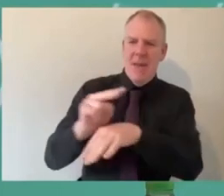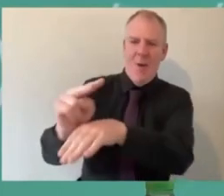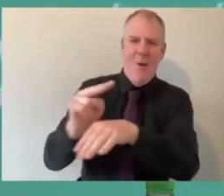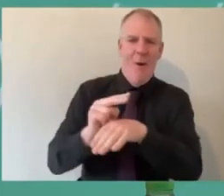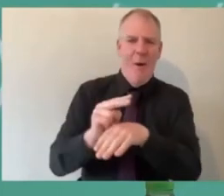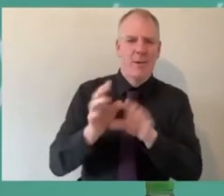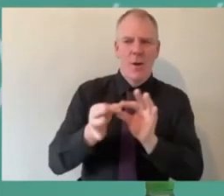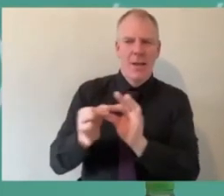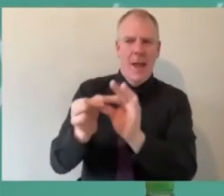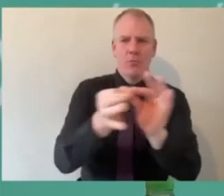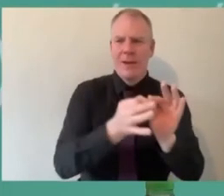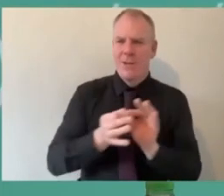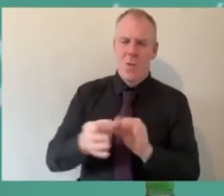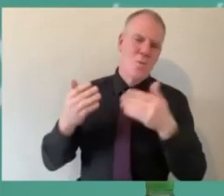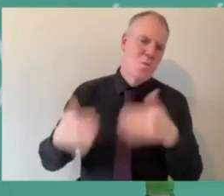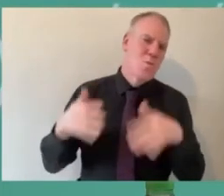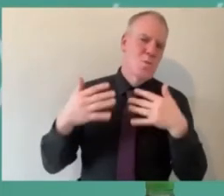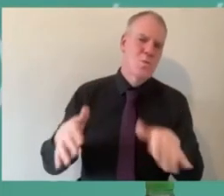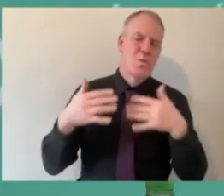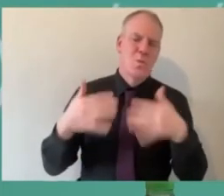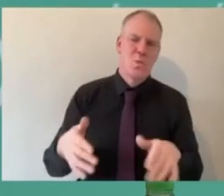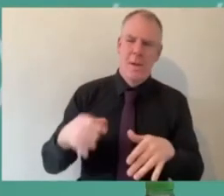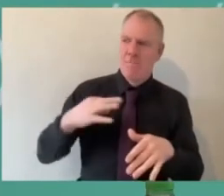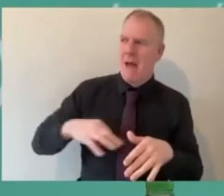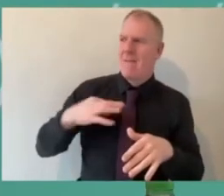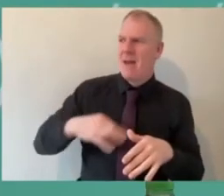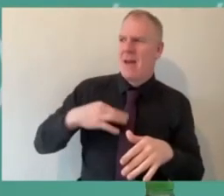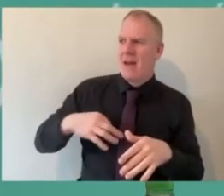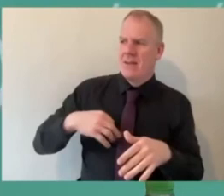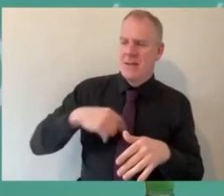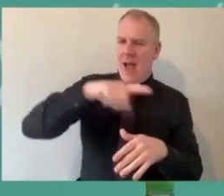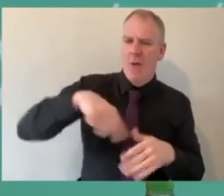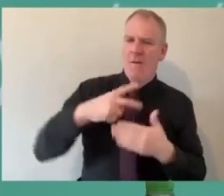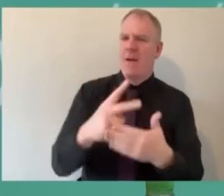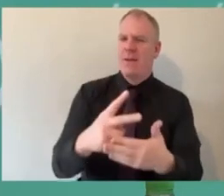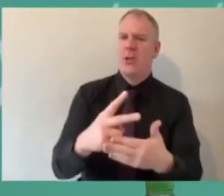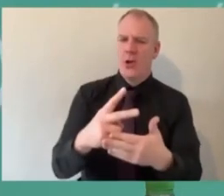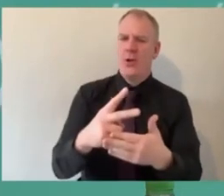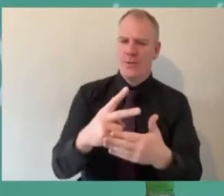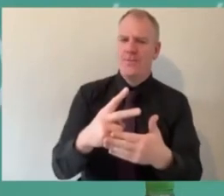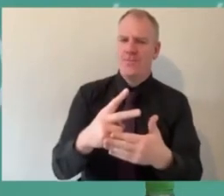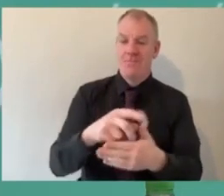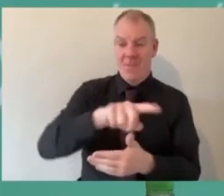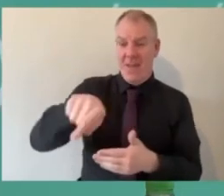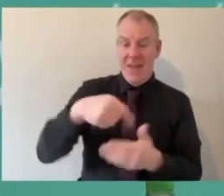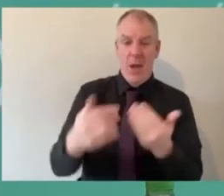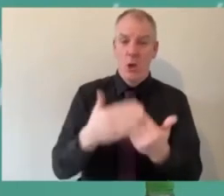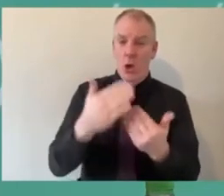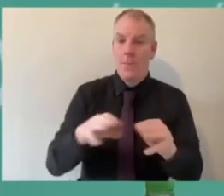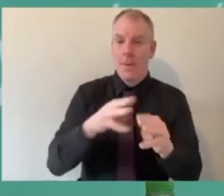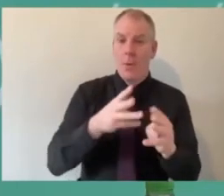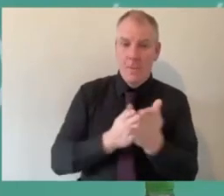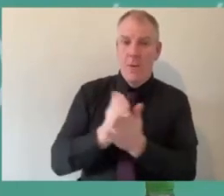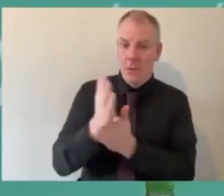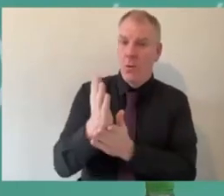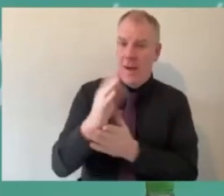and that has been um really really beneficial to our volunteers and you know those are the young people that will come through and